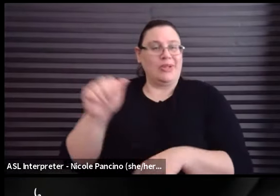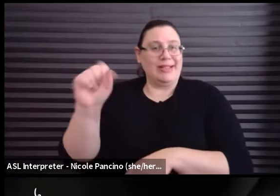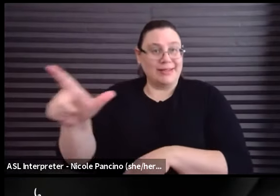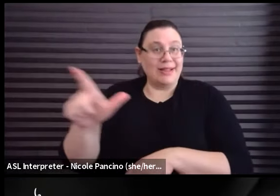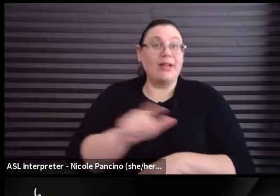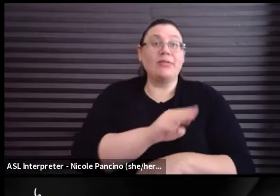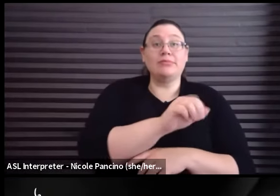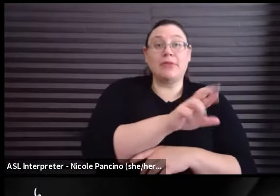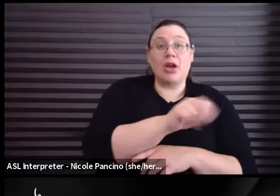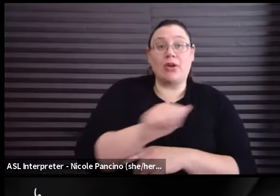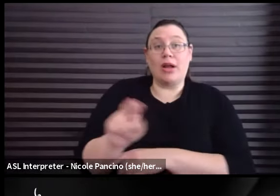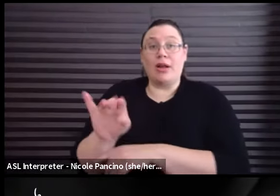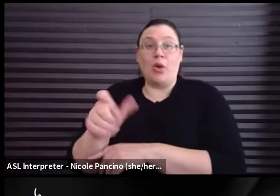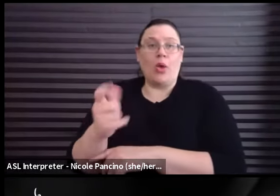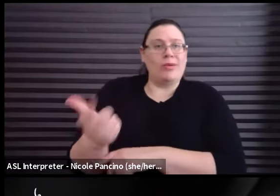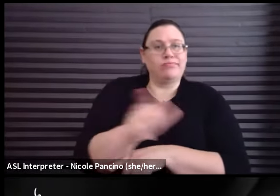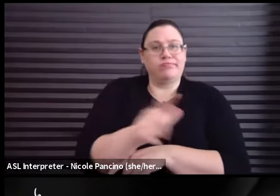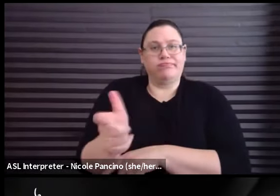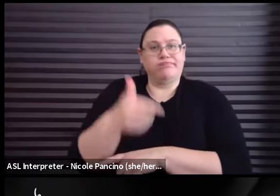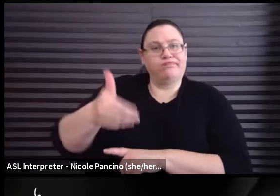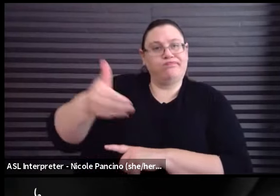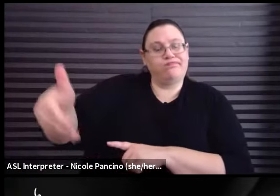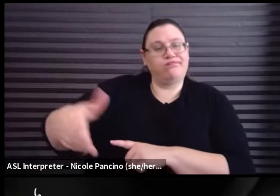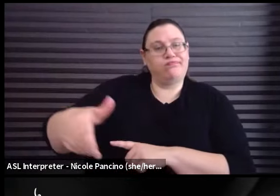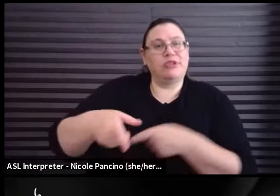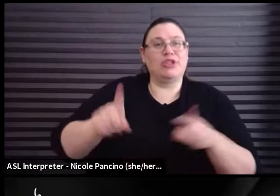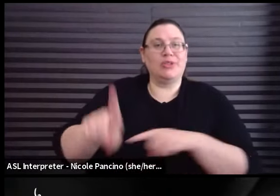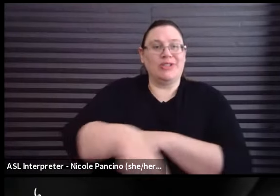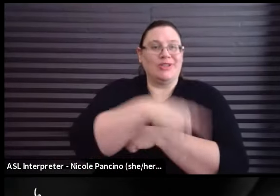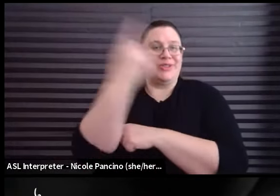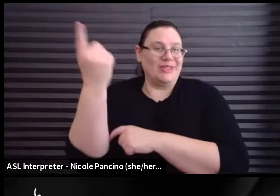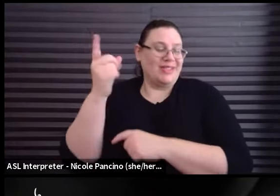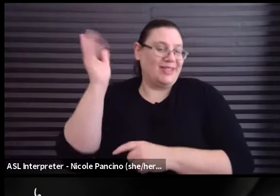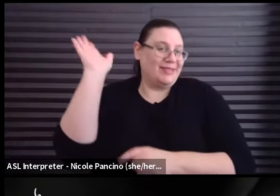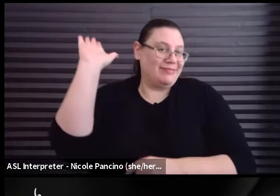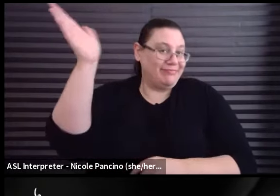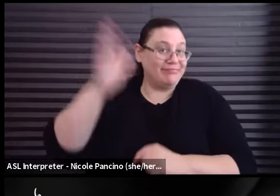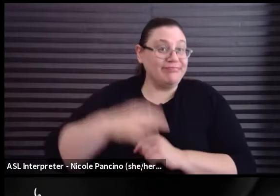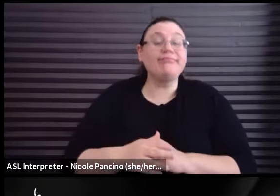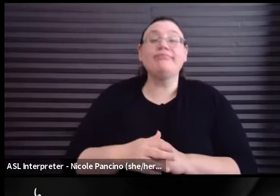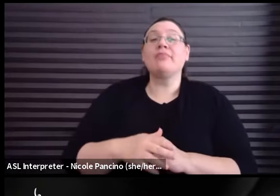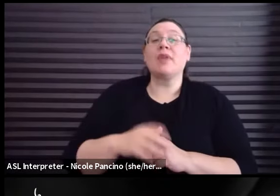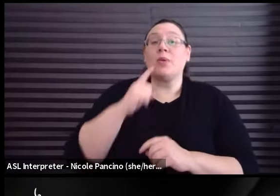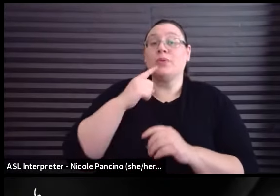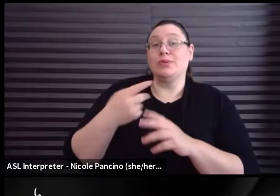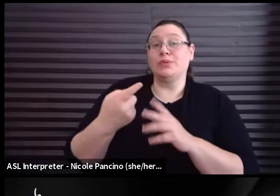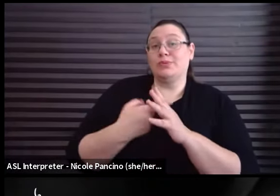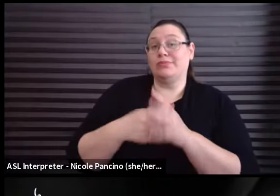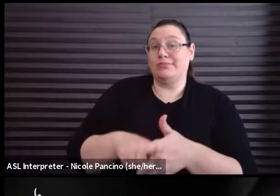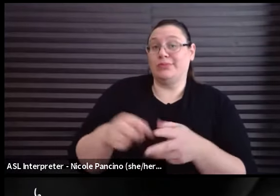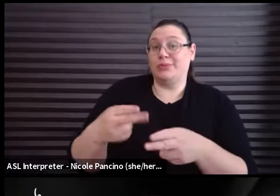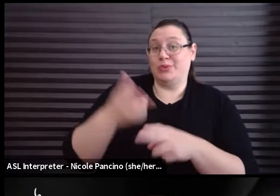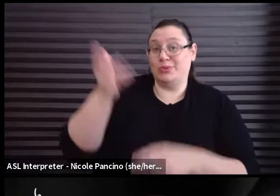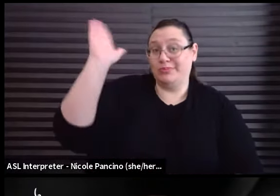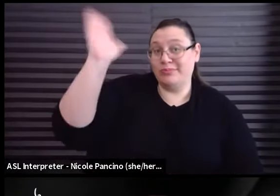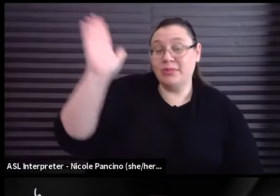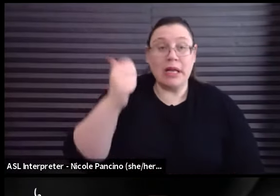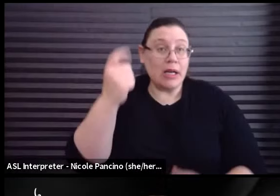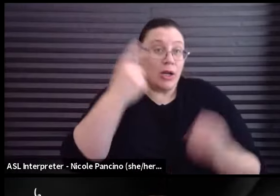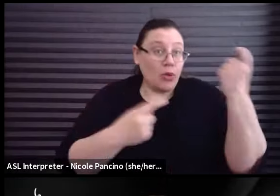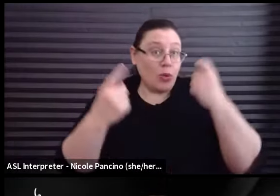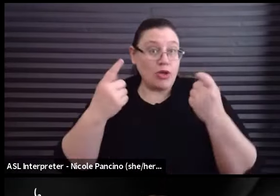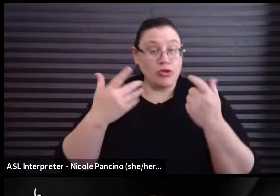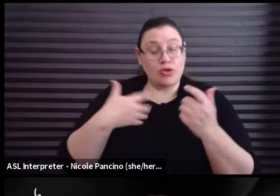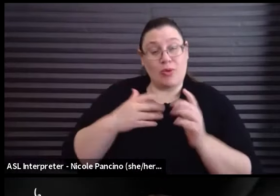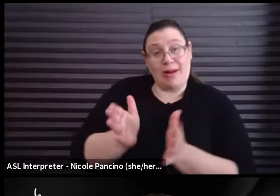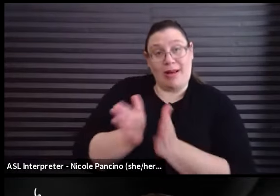will be switching off periodically throughout today's session. The presentation will begin momentarily. If you have questions that you would like to direct to